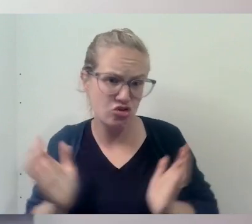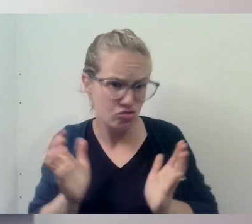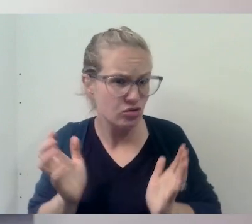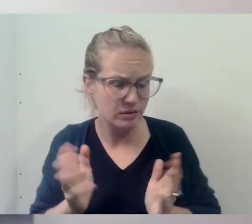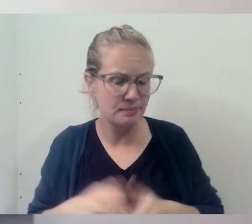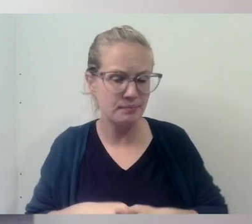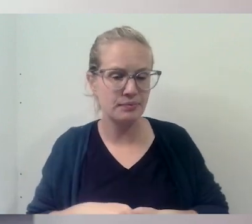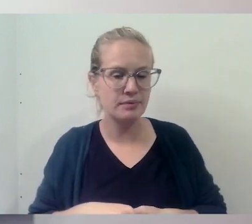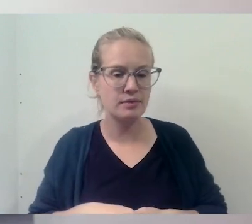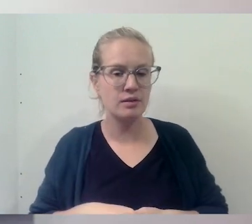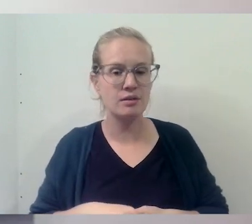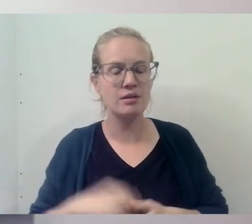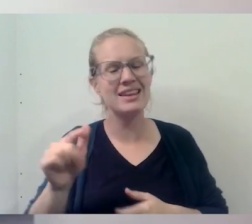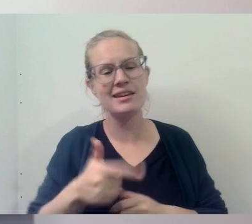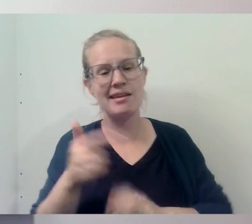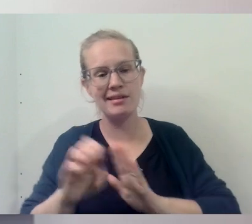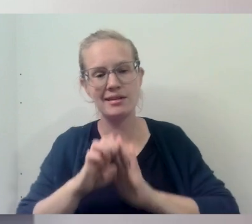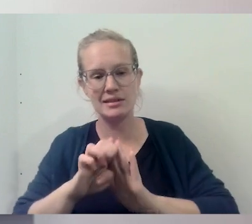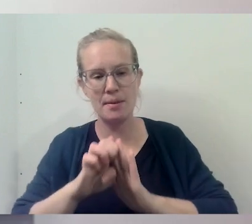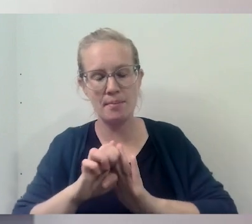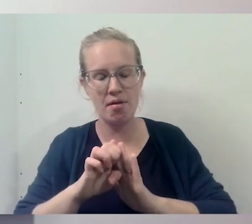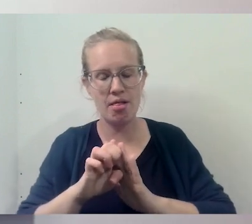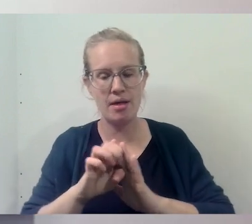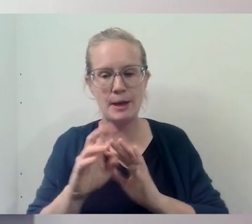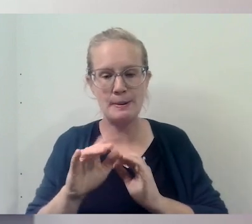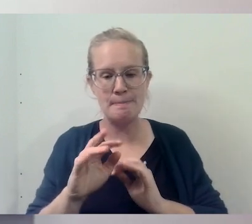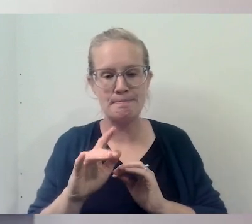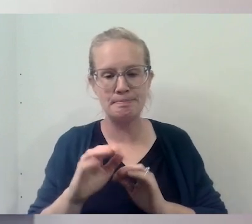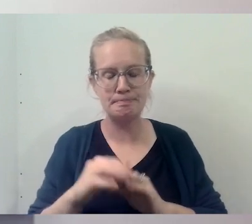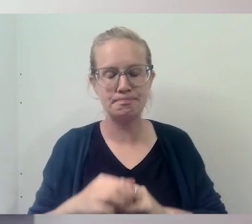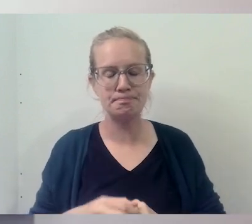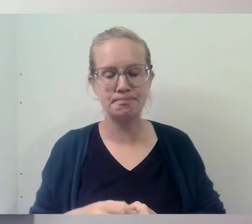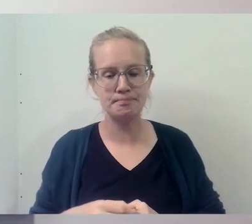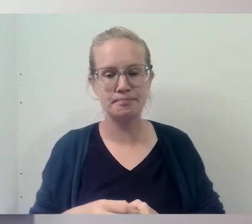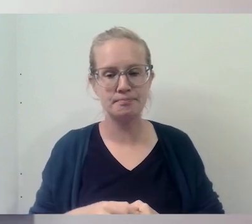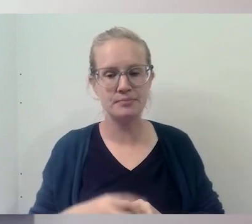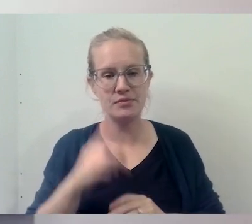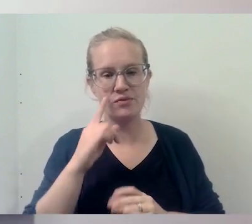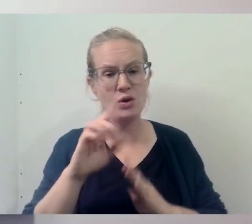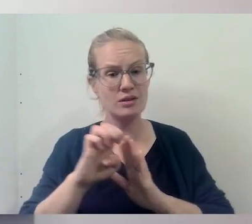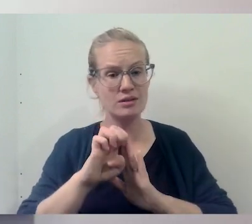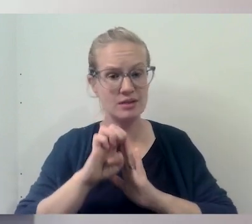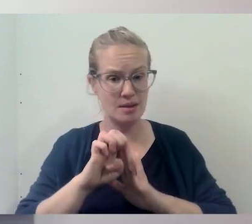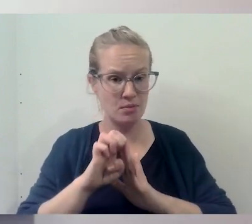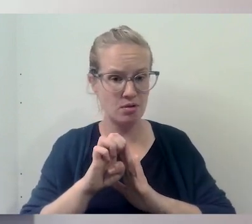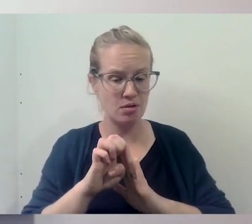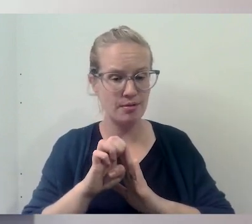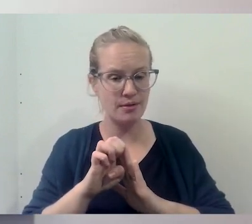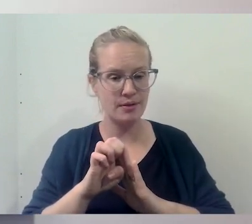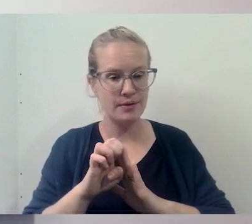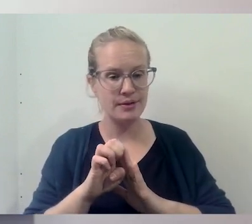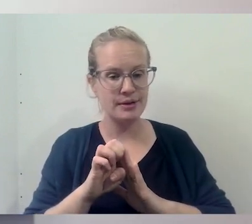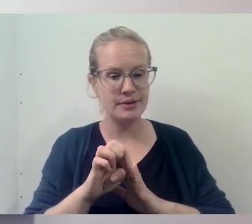Another, another example of that too is, for example, when it comes to